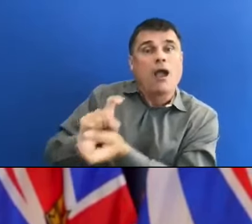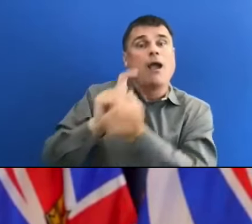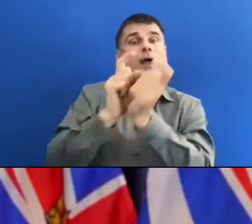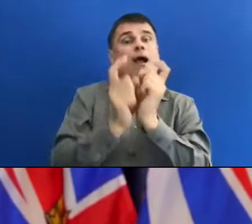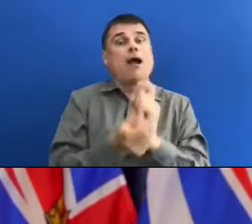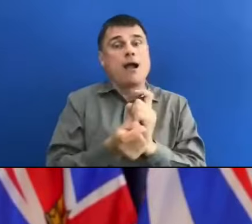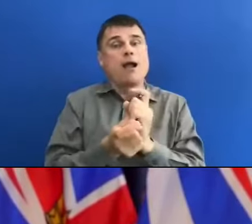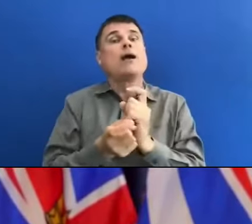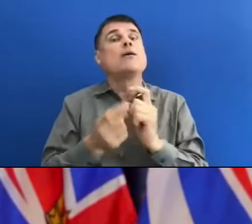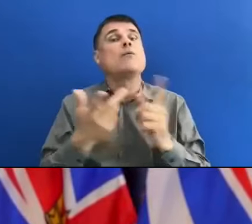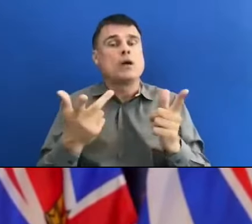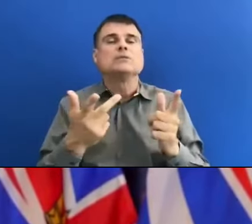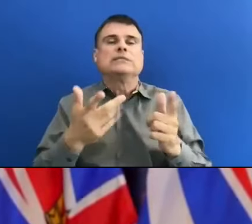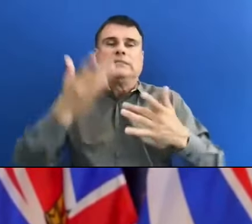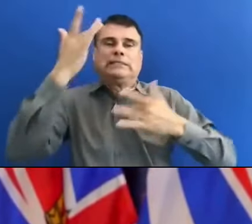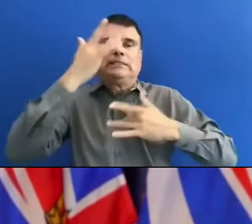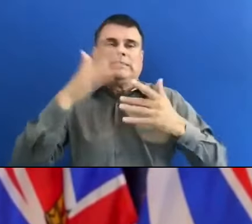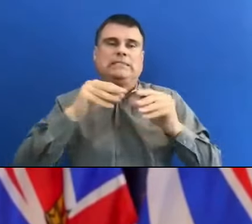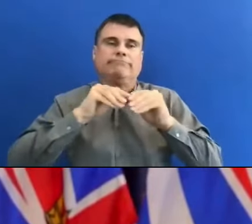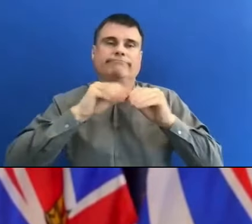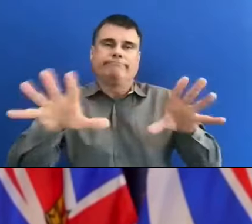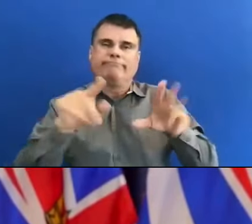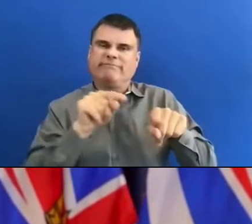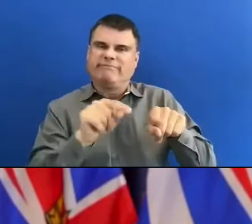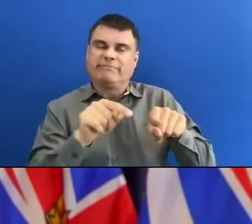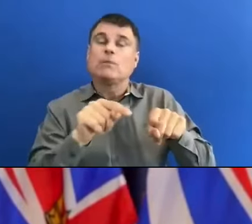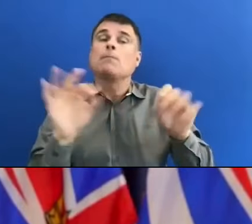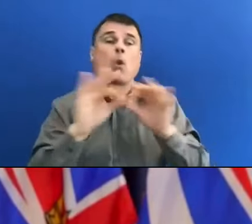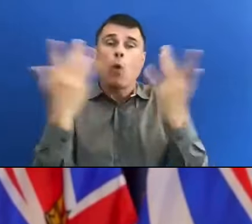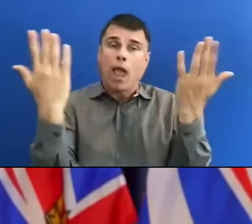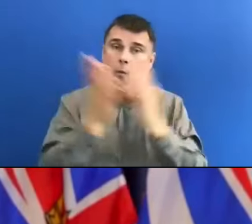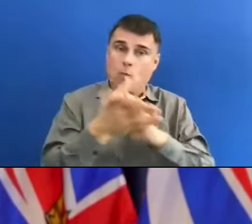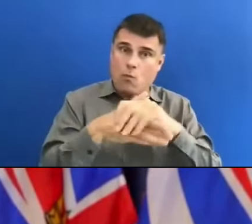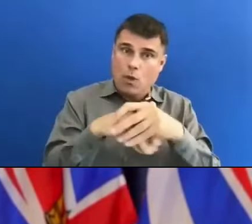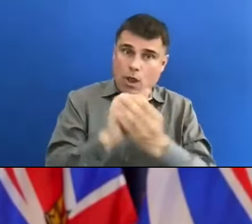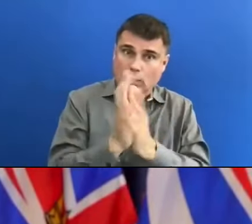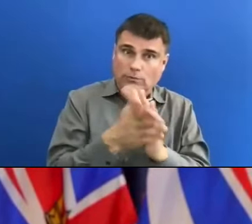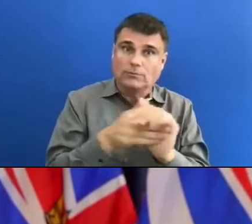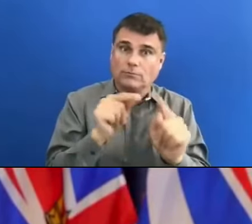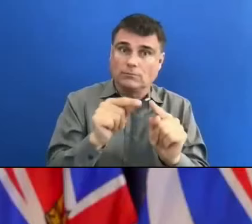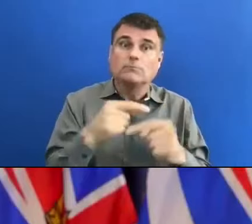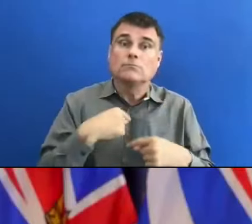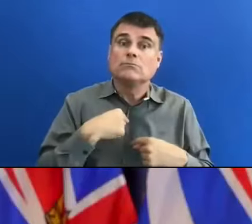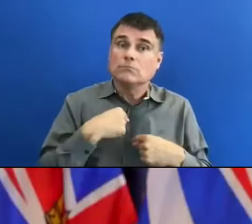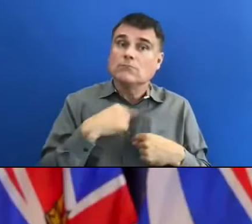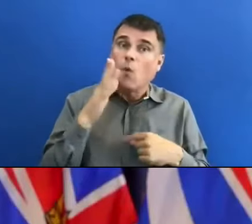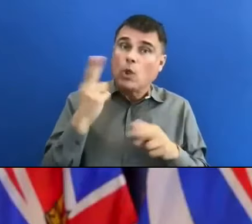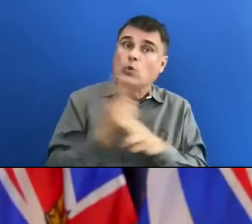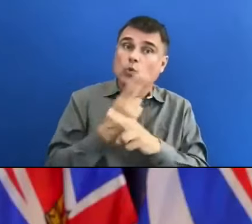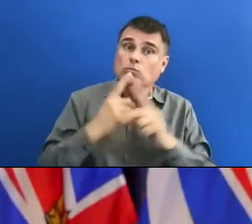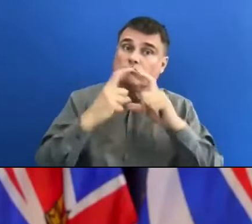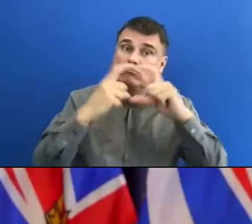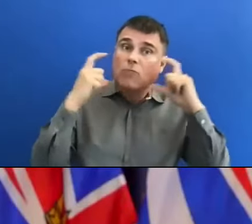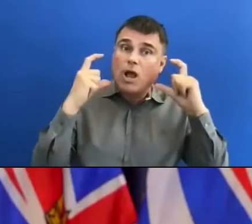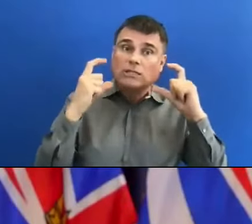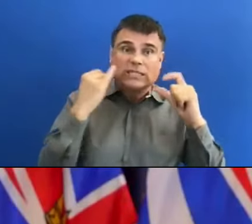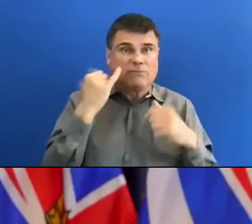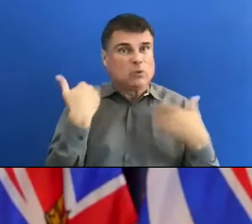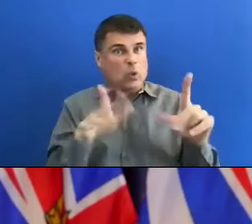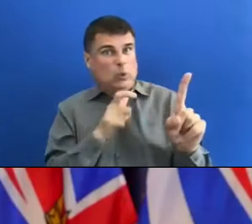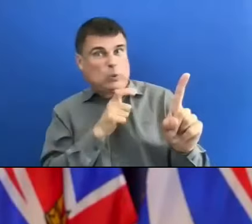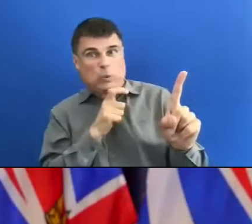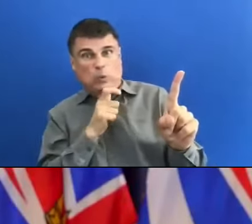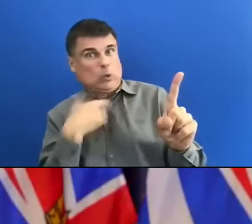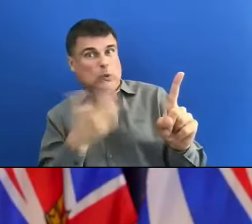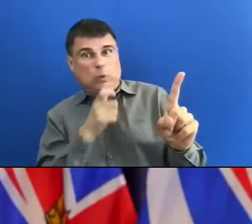those hands. I'm going to be wearing a mask if I'm with a group of people that I do not know. If I'm on a bus, if I'm on a ferry, if I'm on an airplane.